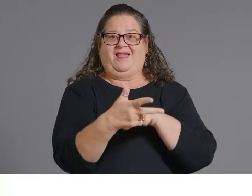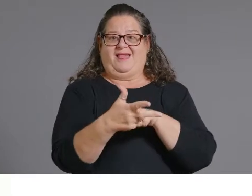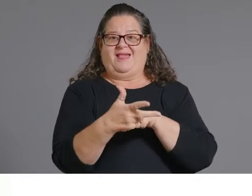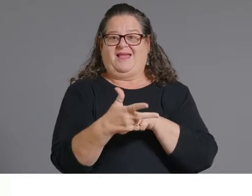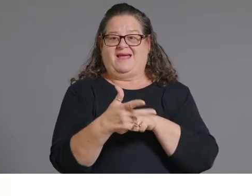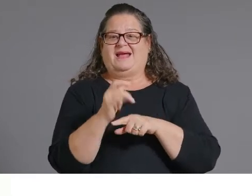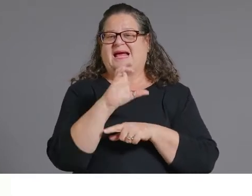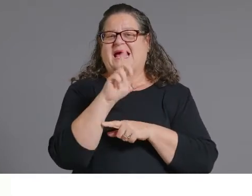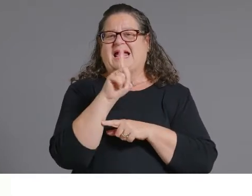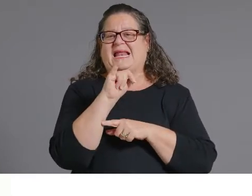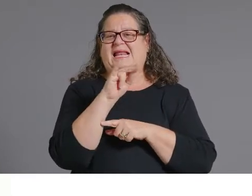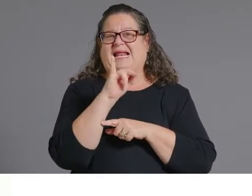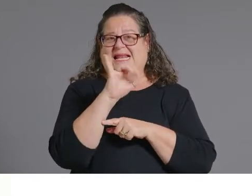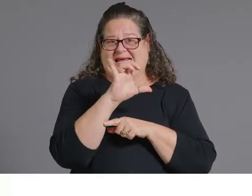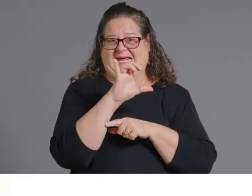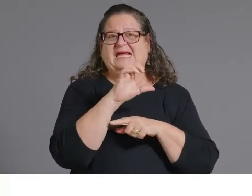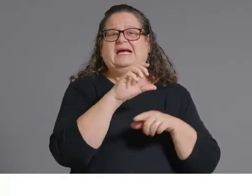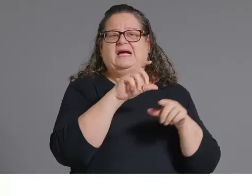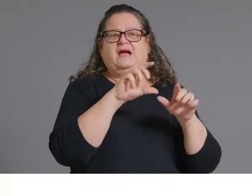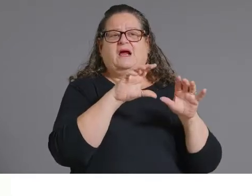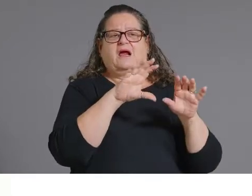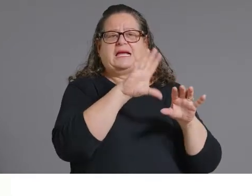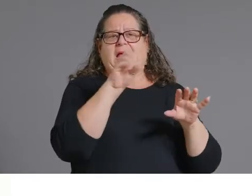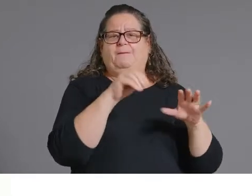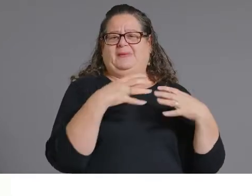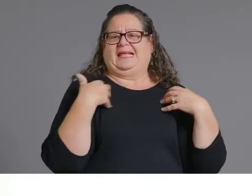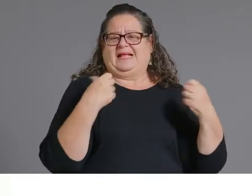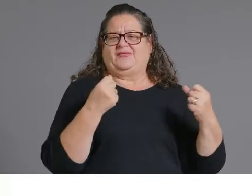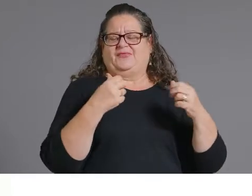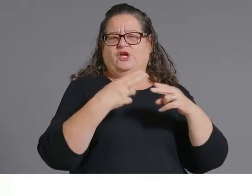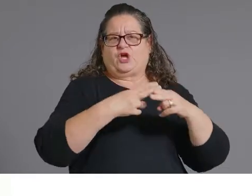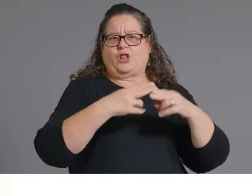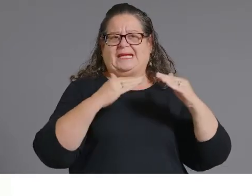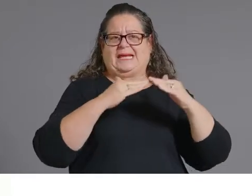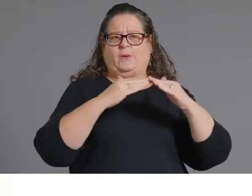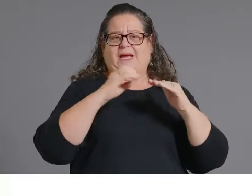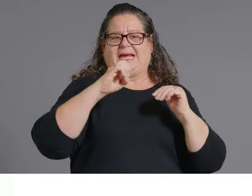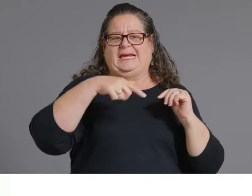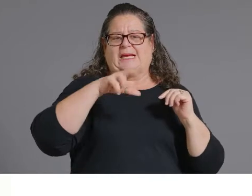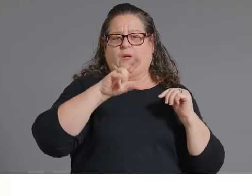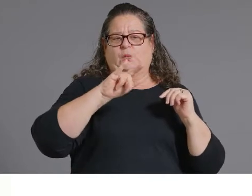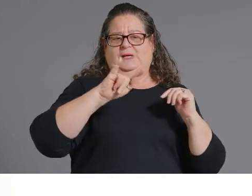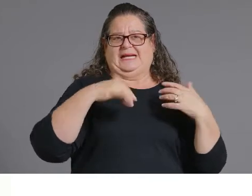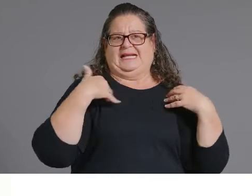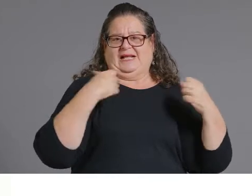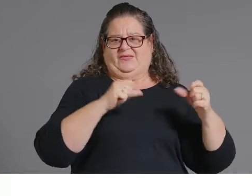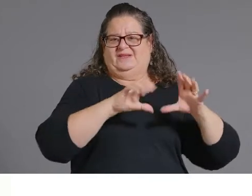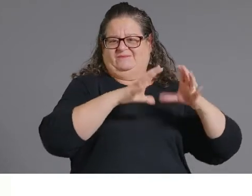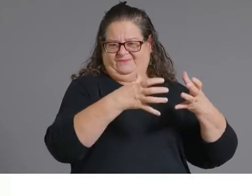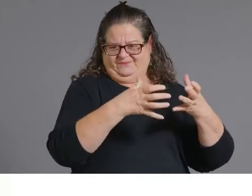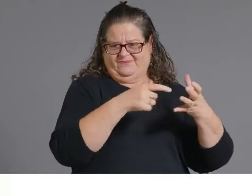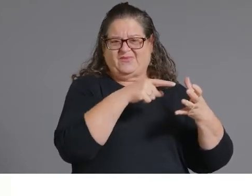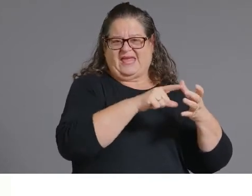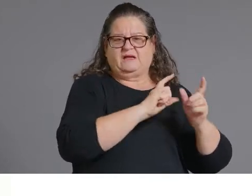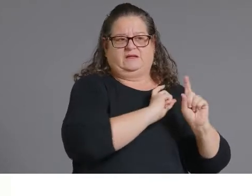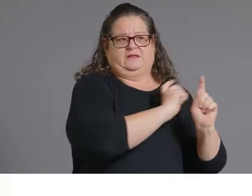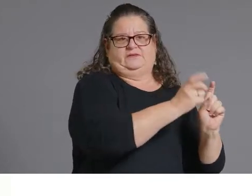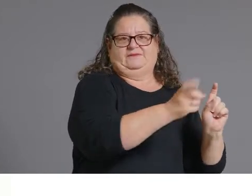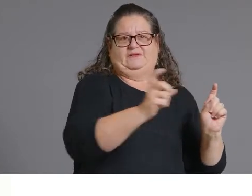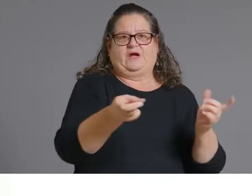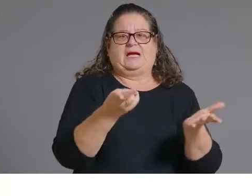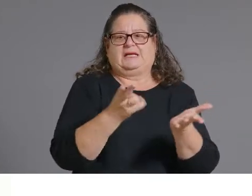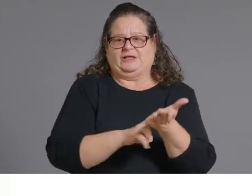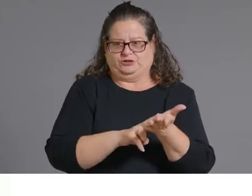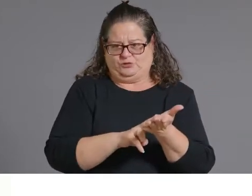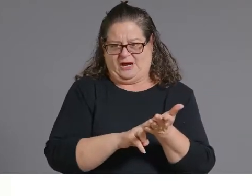Arizona and ADHS and Adelante Healthcare on their one community initiative. They have a